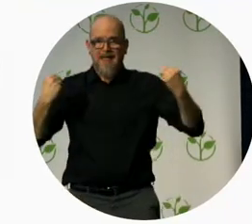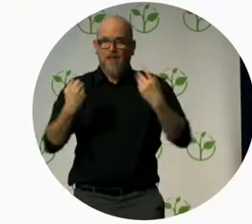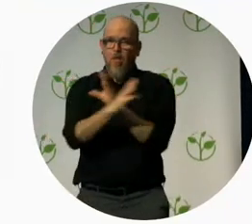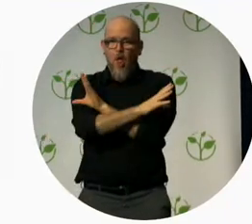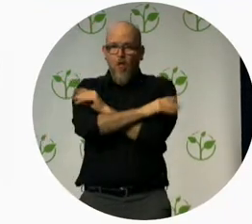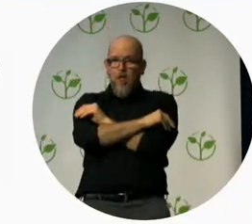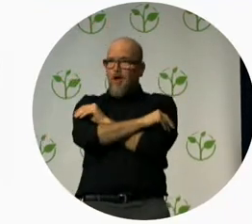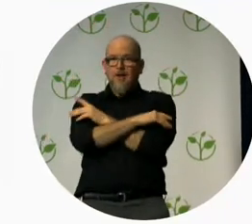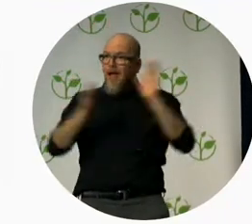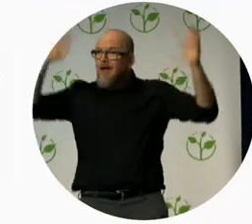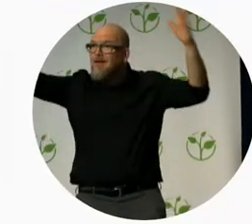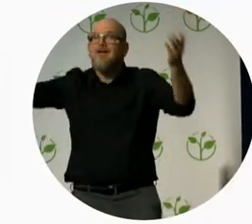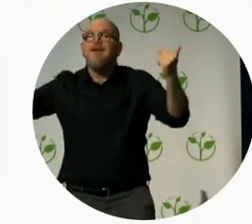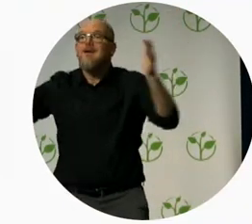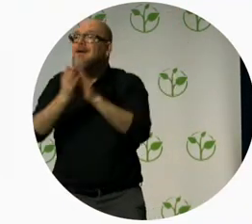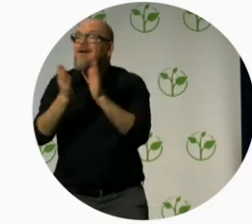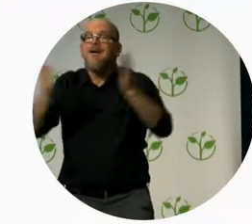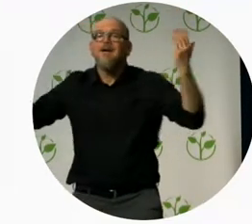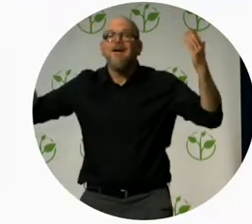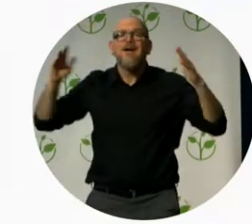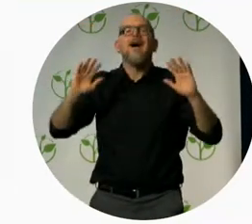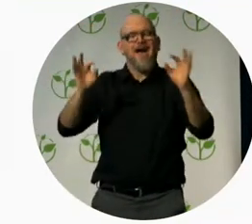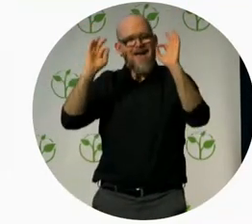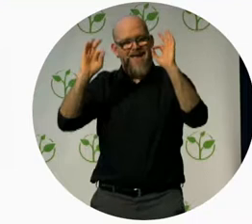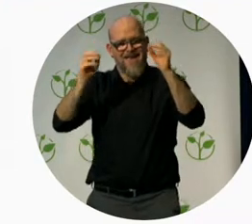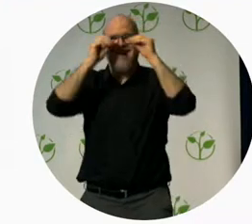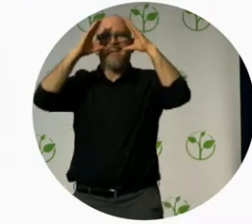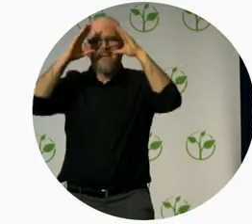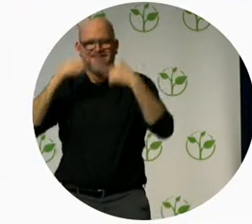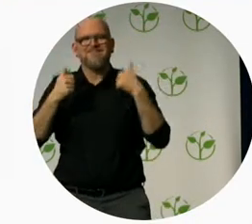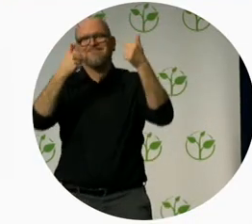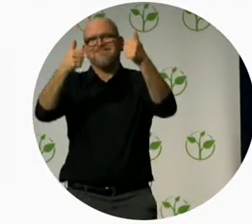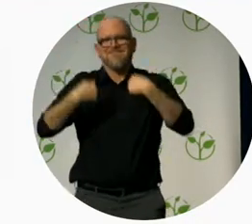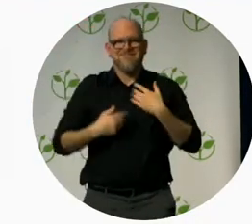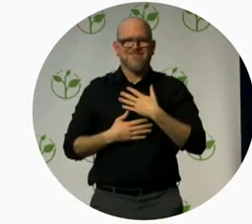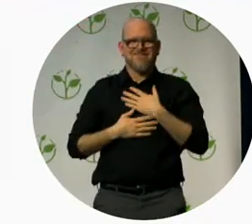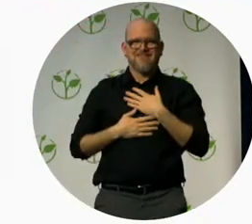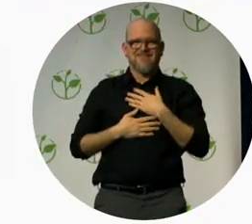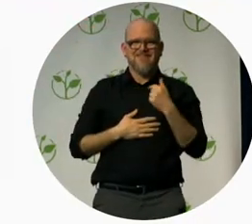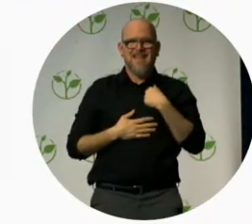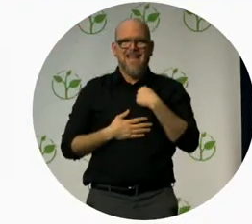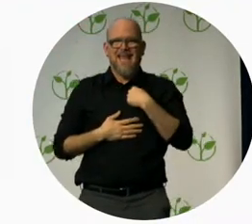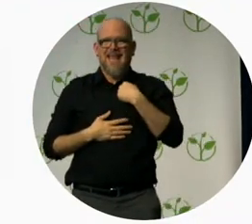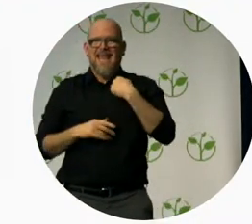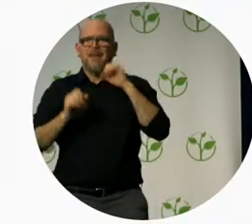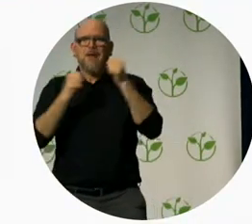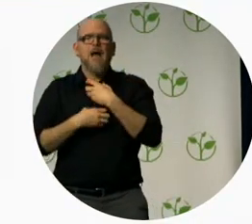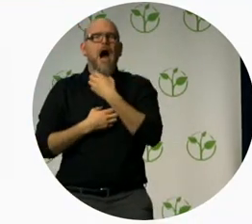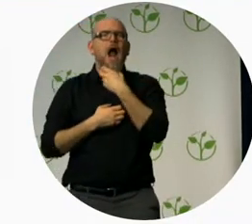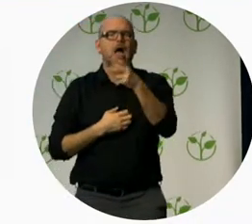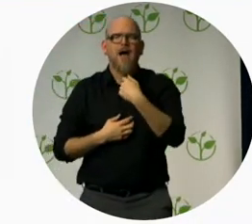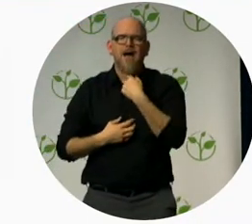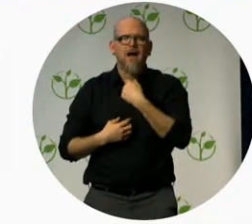thank you I have a chest infection I can't shout that loud so come on okay now I can guarantee you